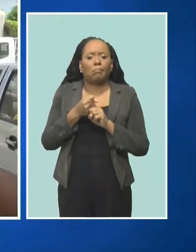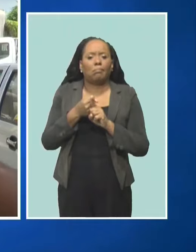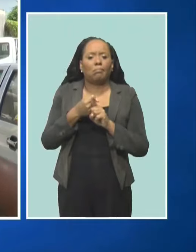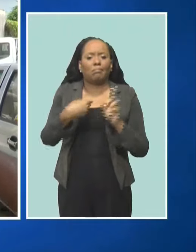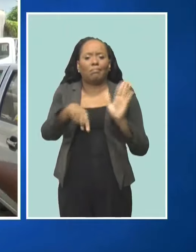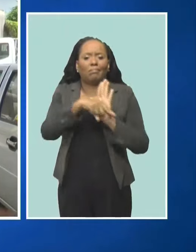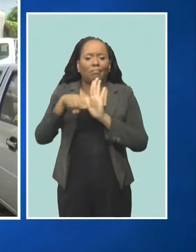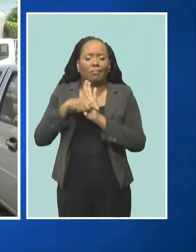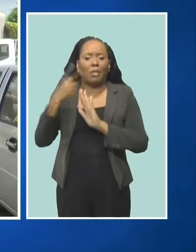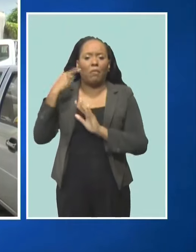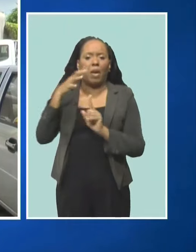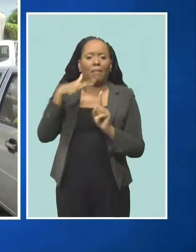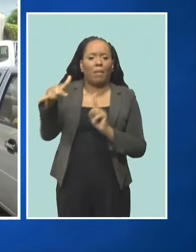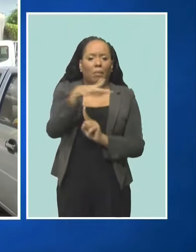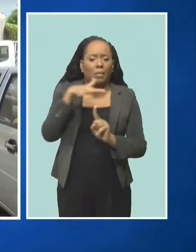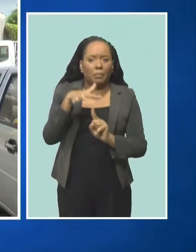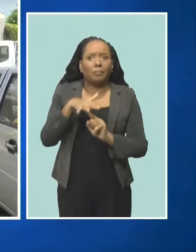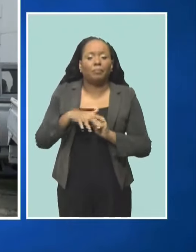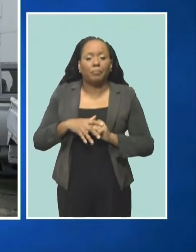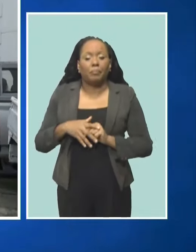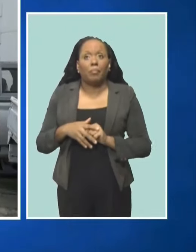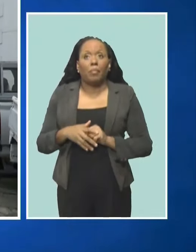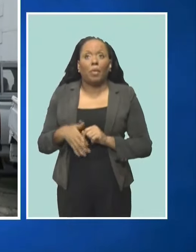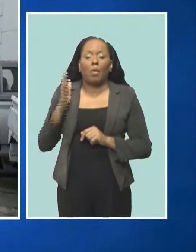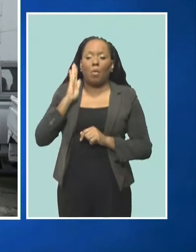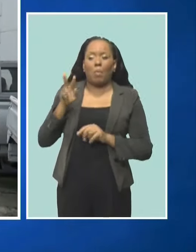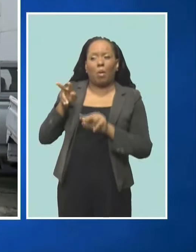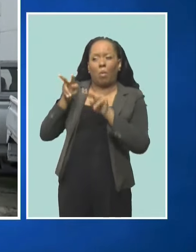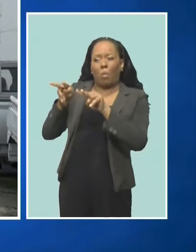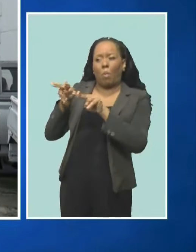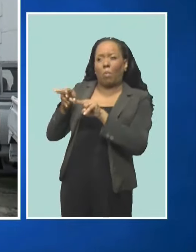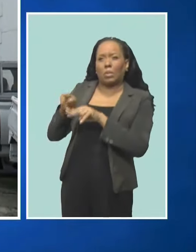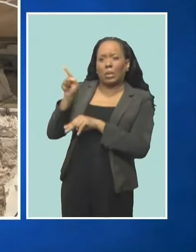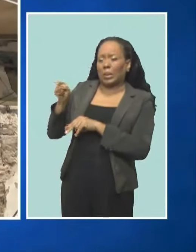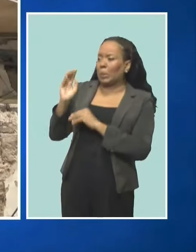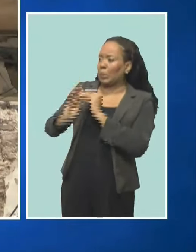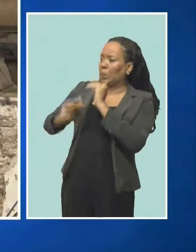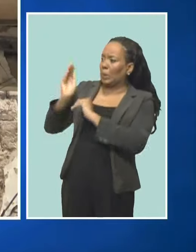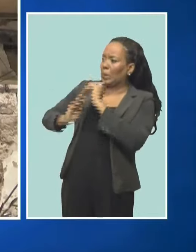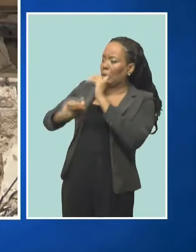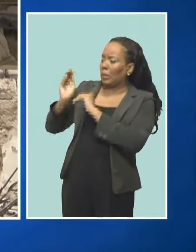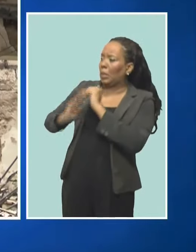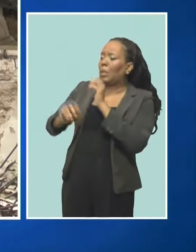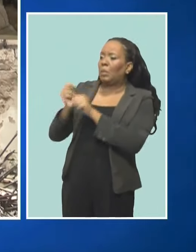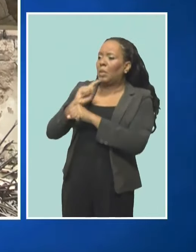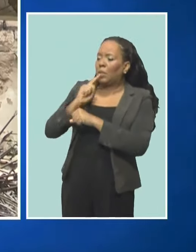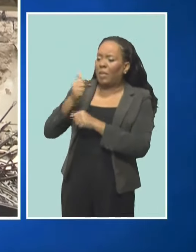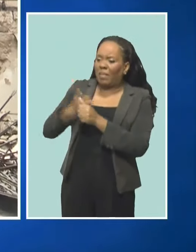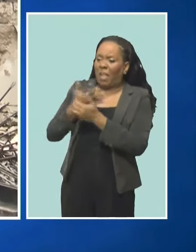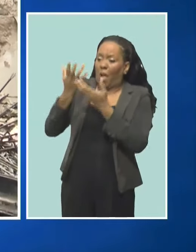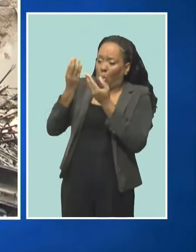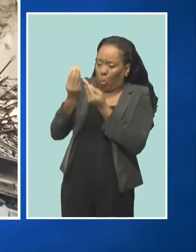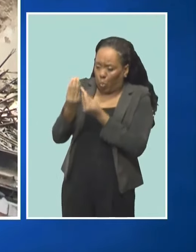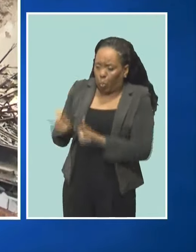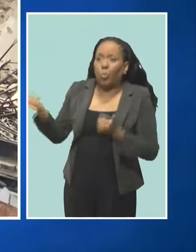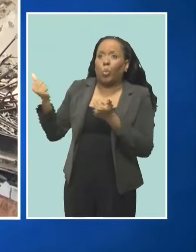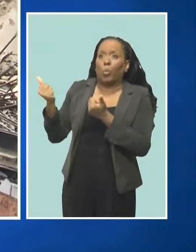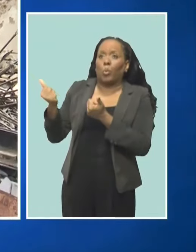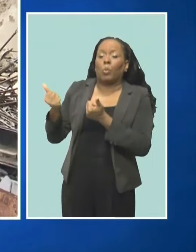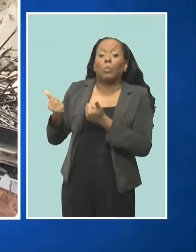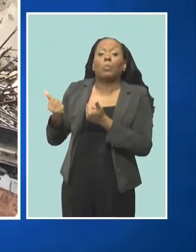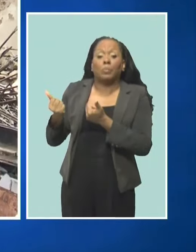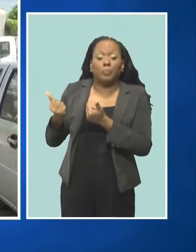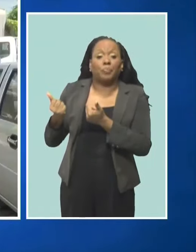will be maintaining a fire watch on this structure until all of those hot spots have been extinguished, and